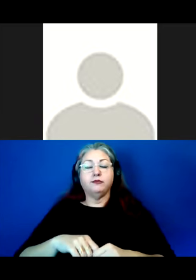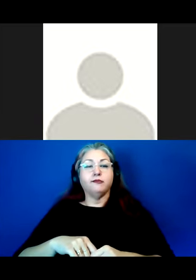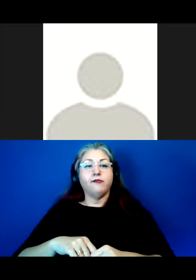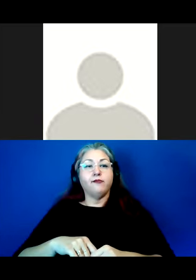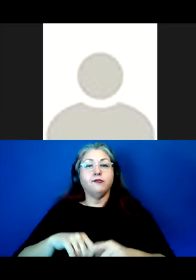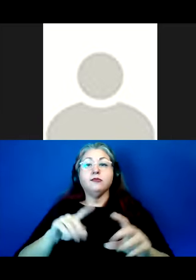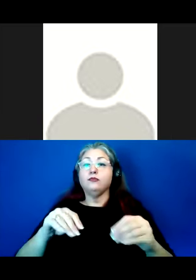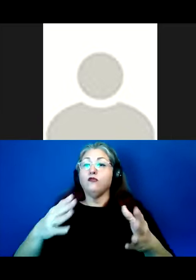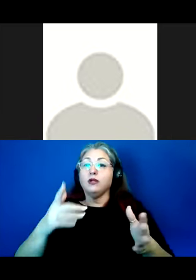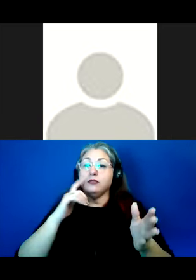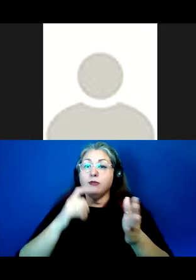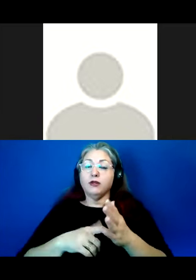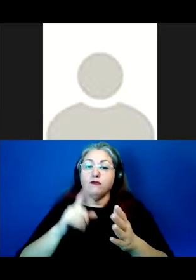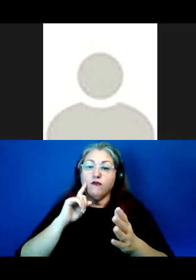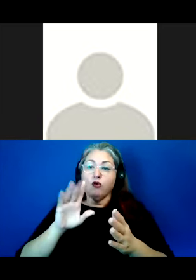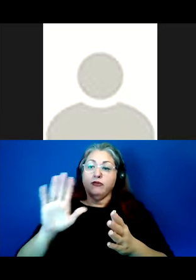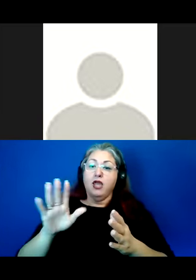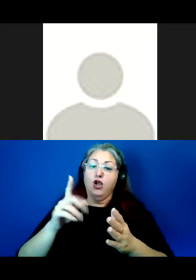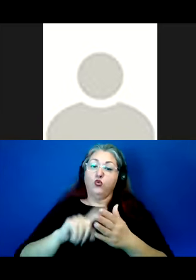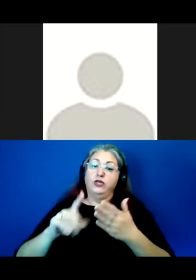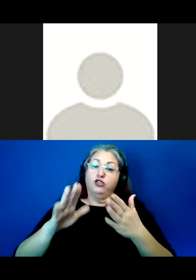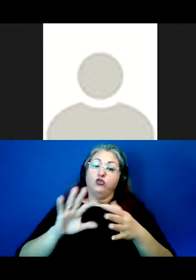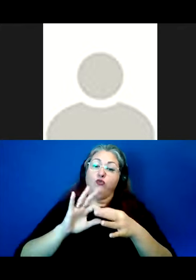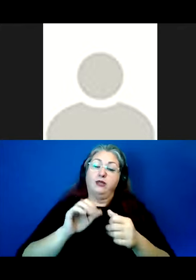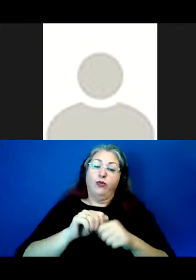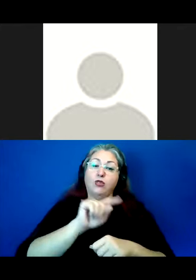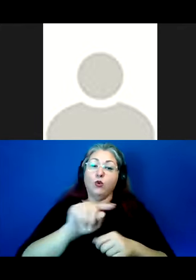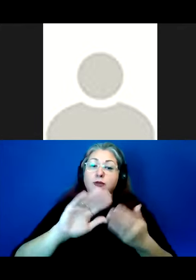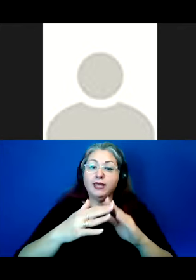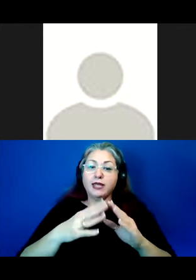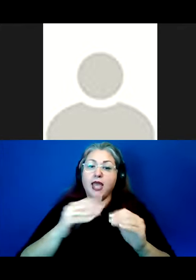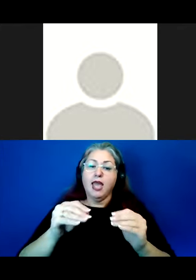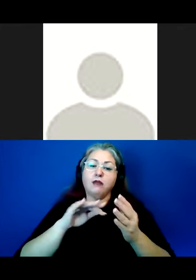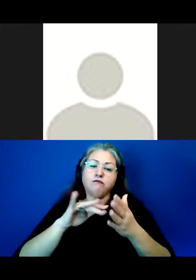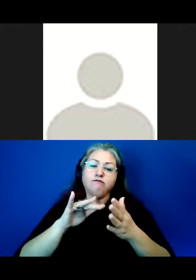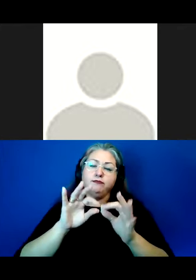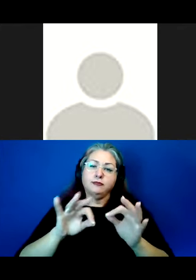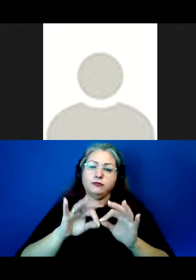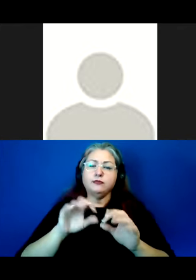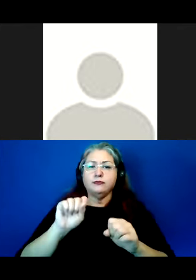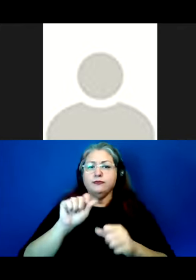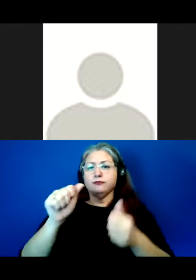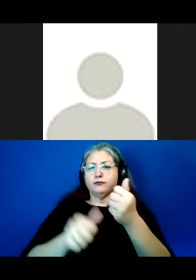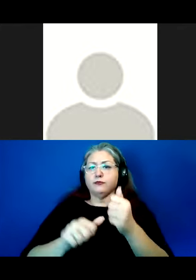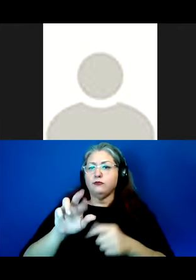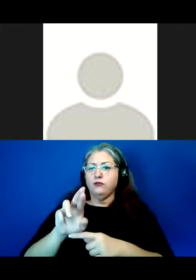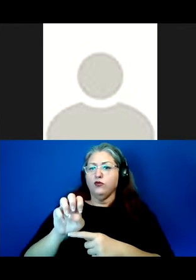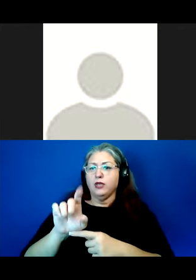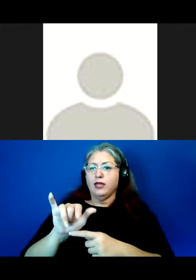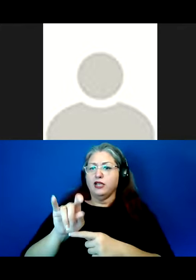Providing acknowledgement of researchers' relationships to communities and to language work certainly falls within the theme of relationality.